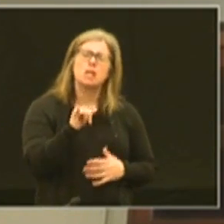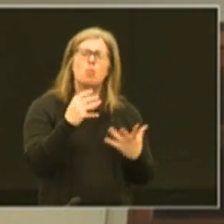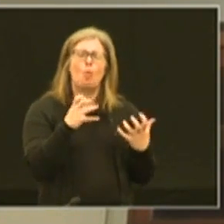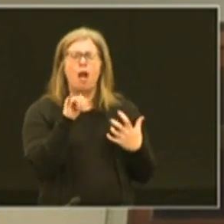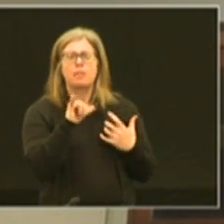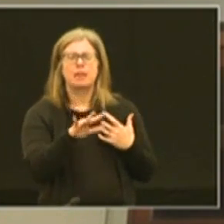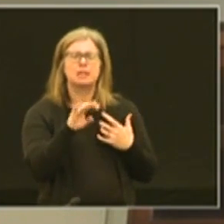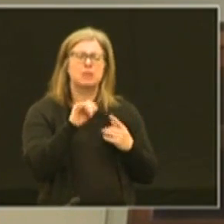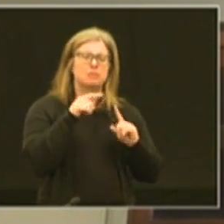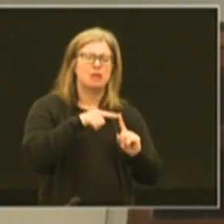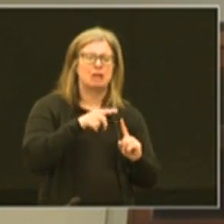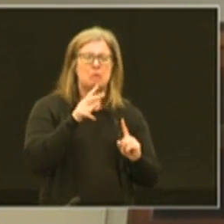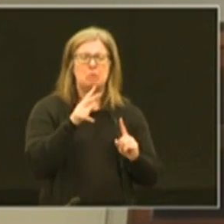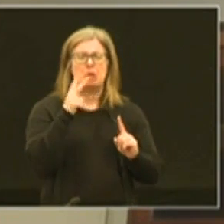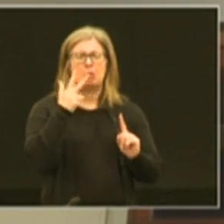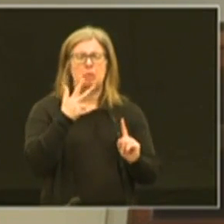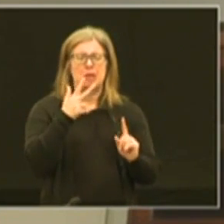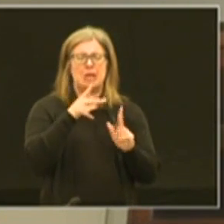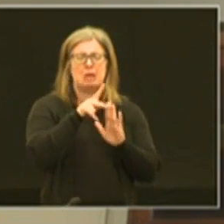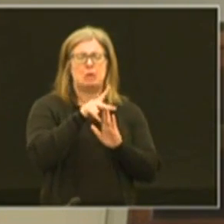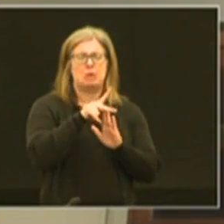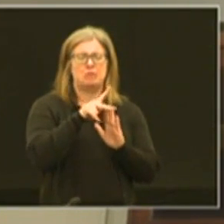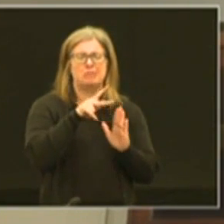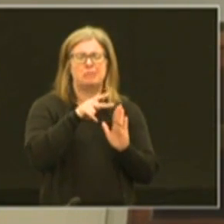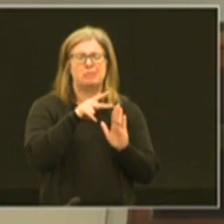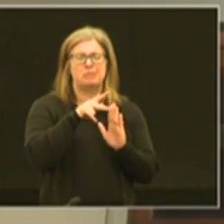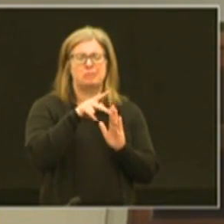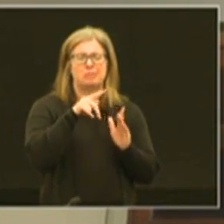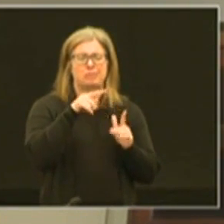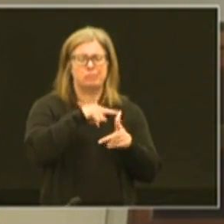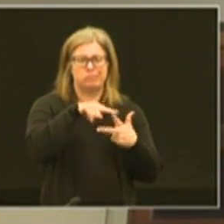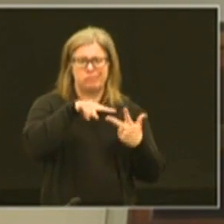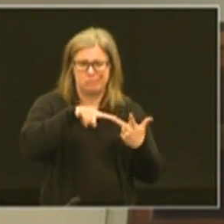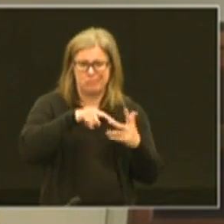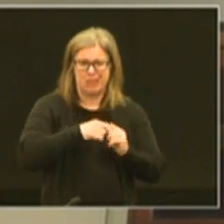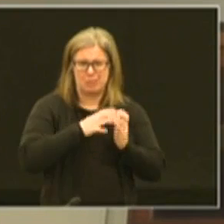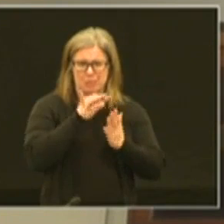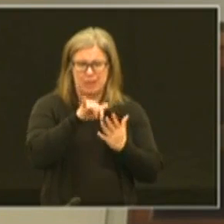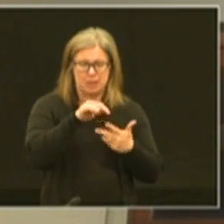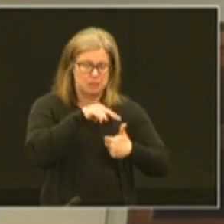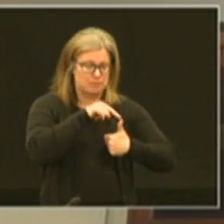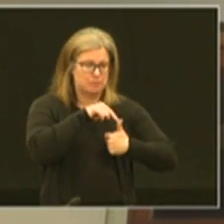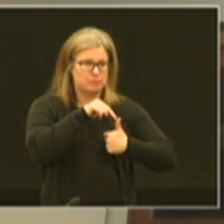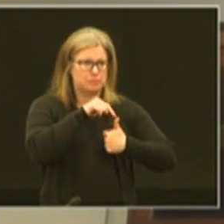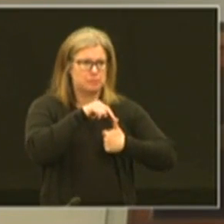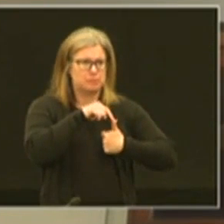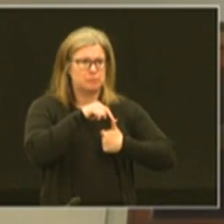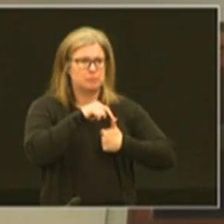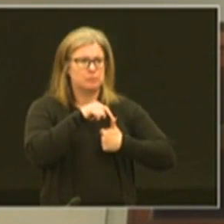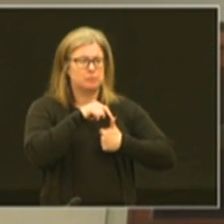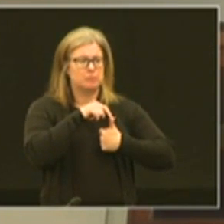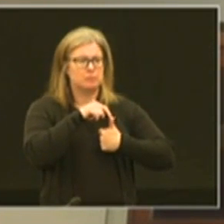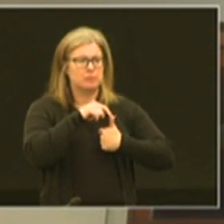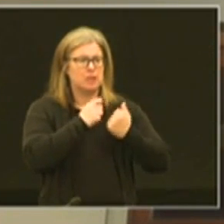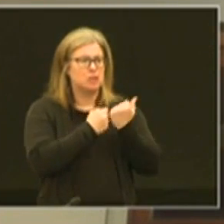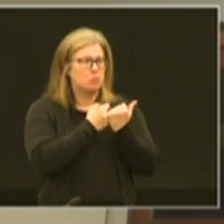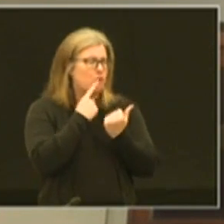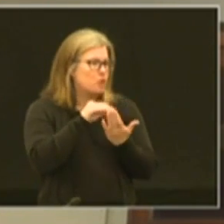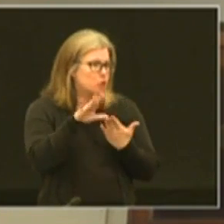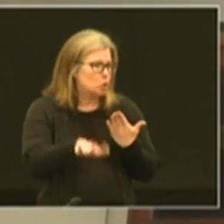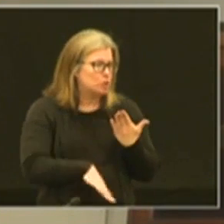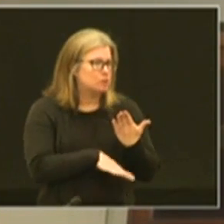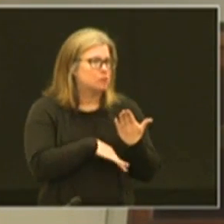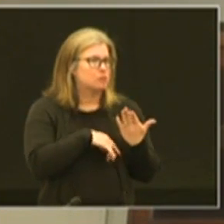this to be about three main principles of implementing this the first being around support for